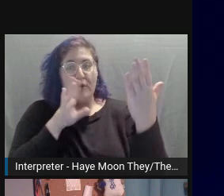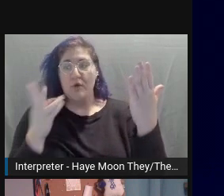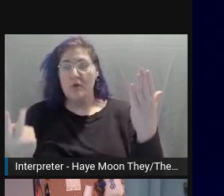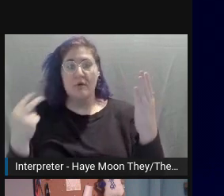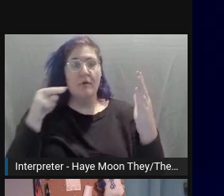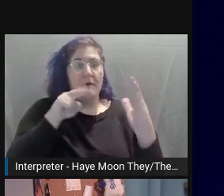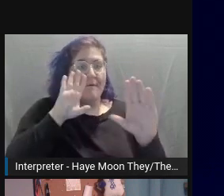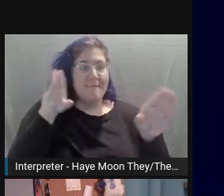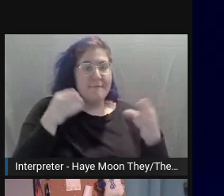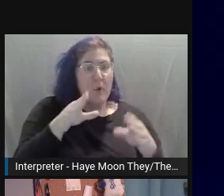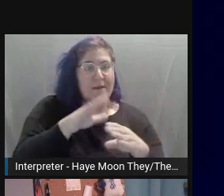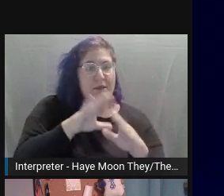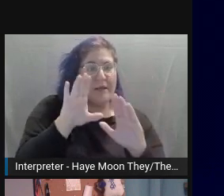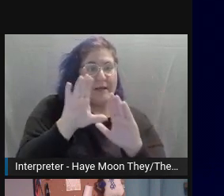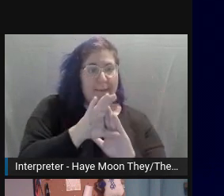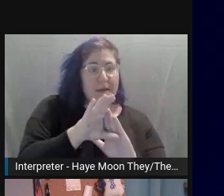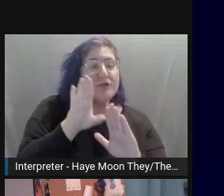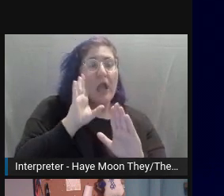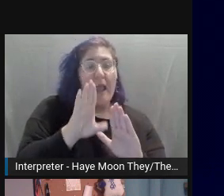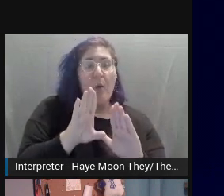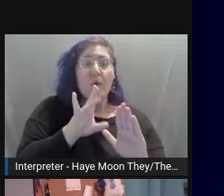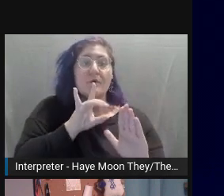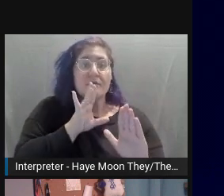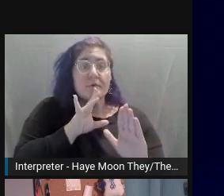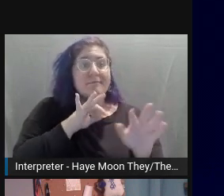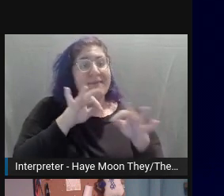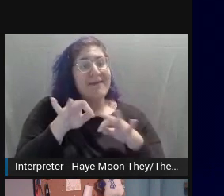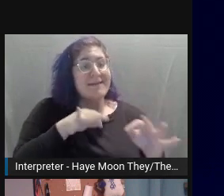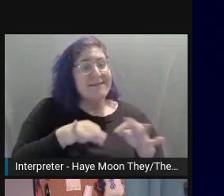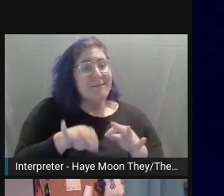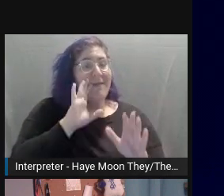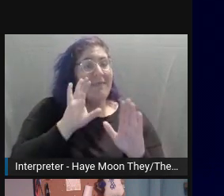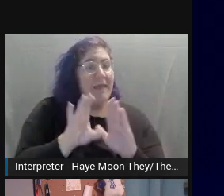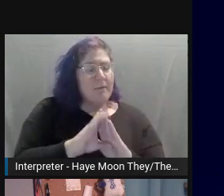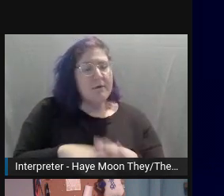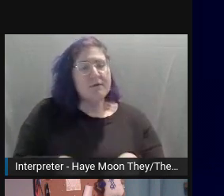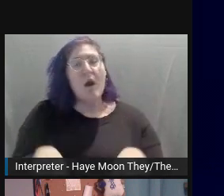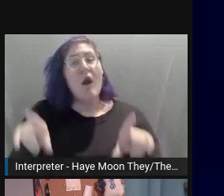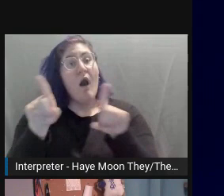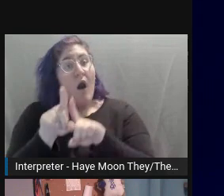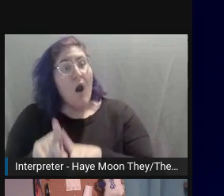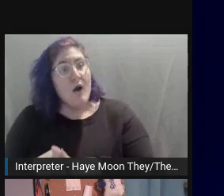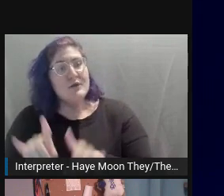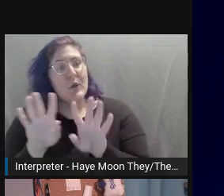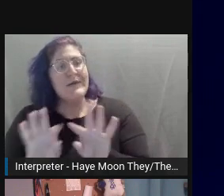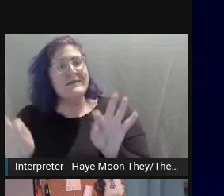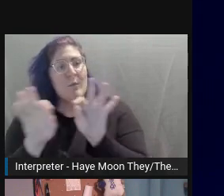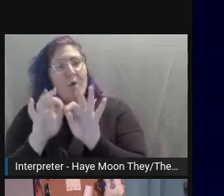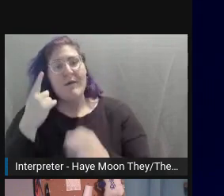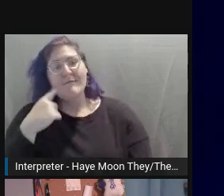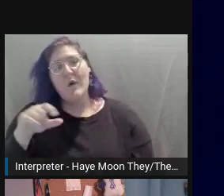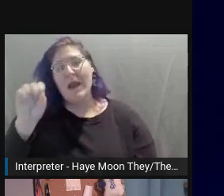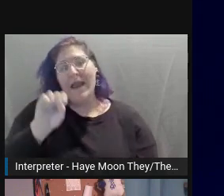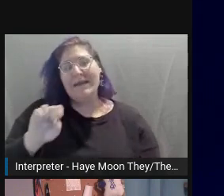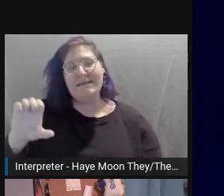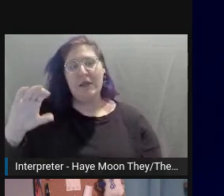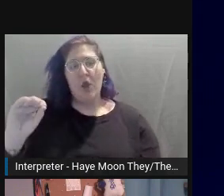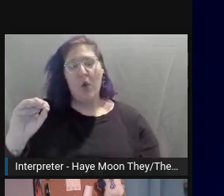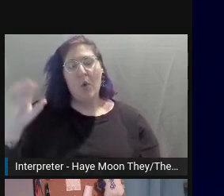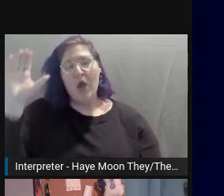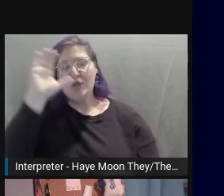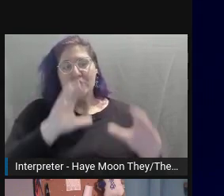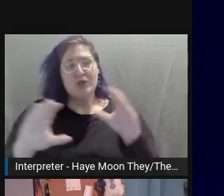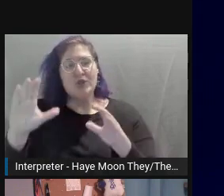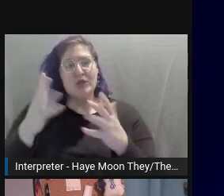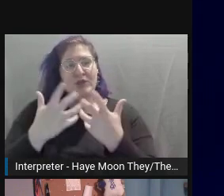to those users. It's also important for search engine optimization, or SEO. So, search engine crawlers index image through their alt